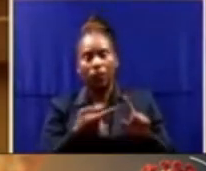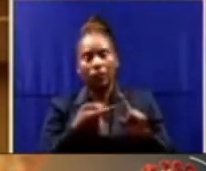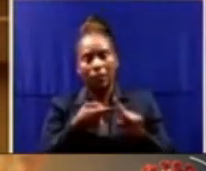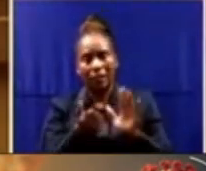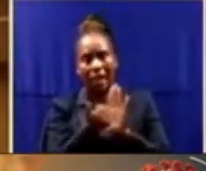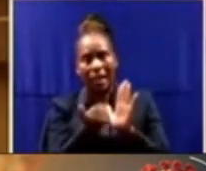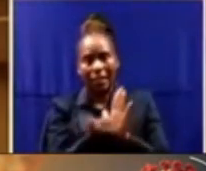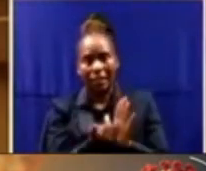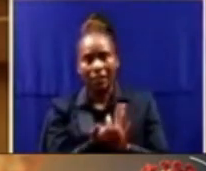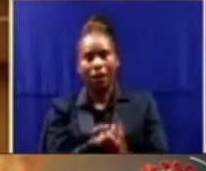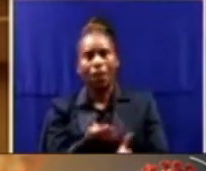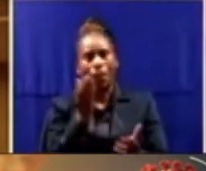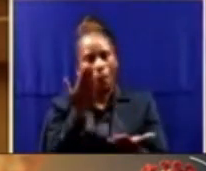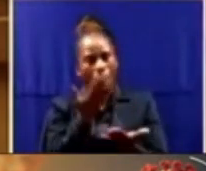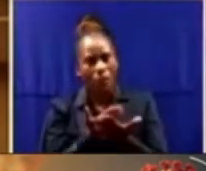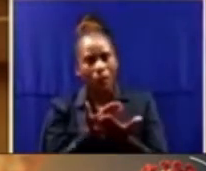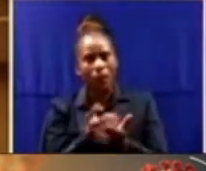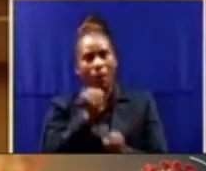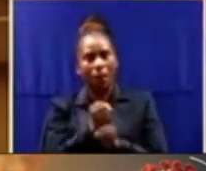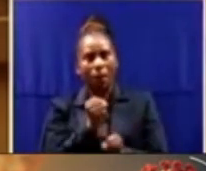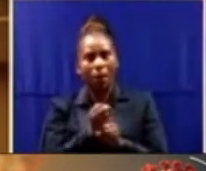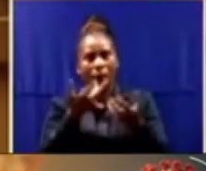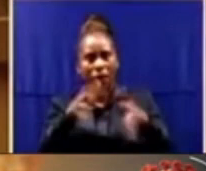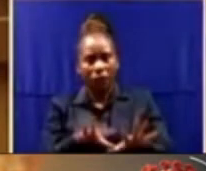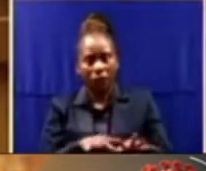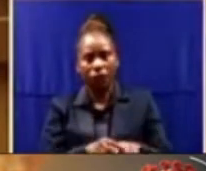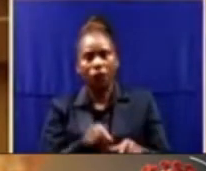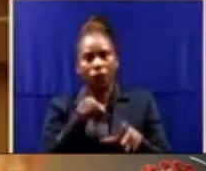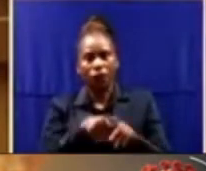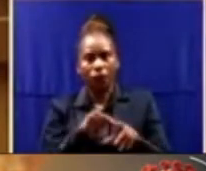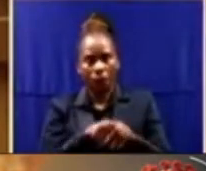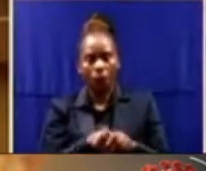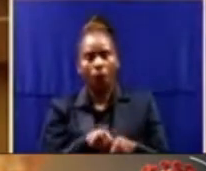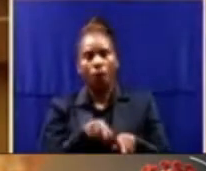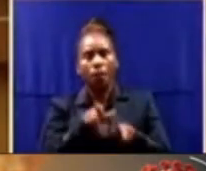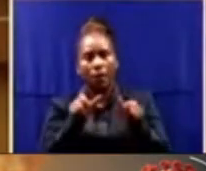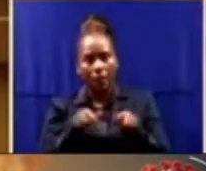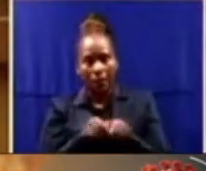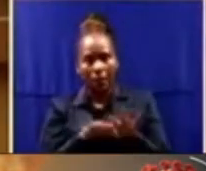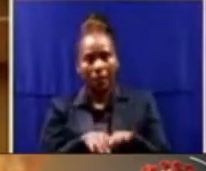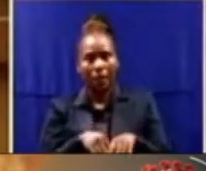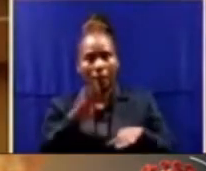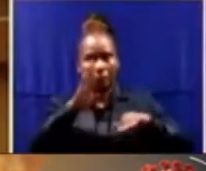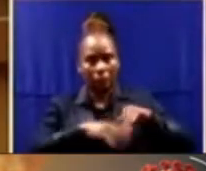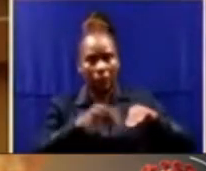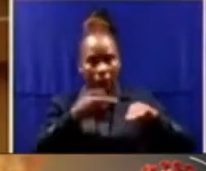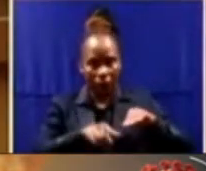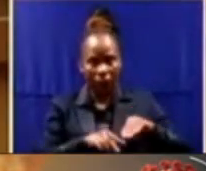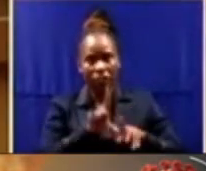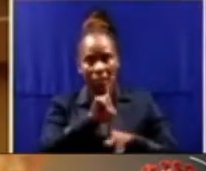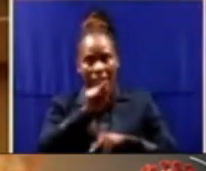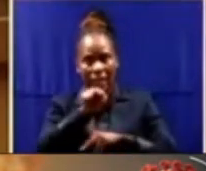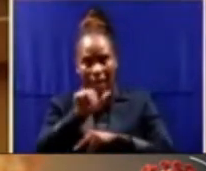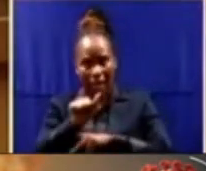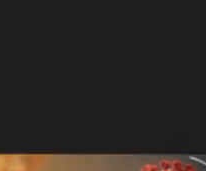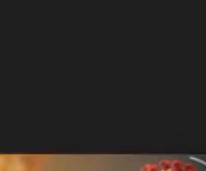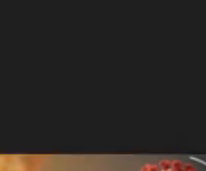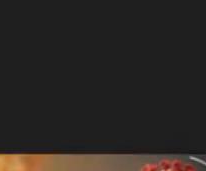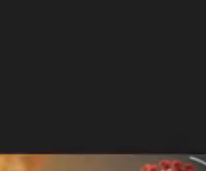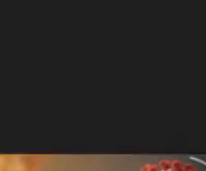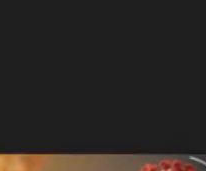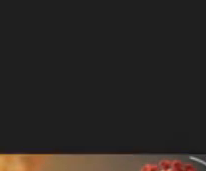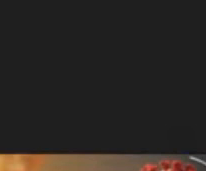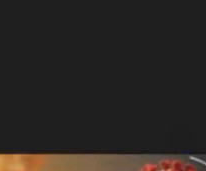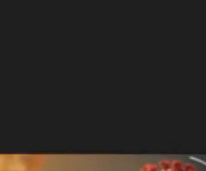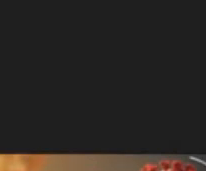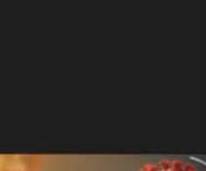compel violent Schedule 8 offenders to submit their DNA profiles to the database so as to establish any